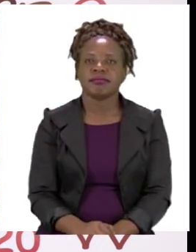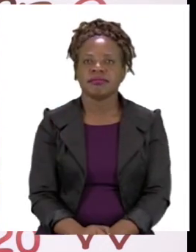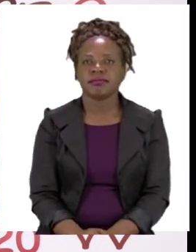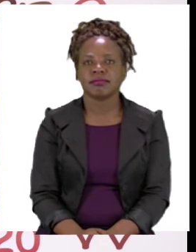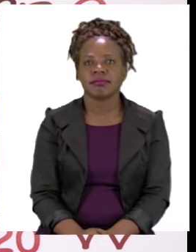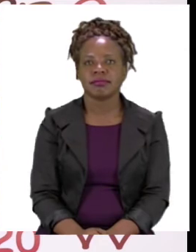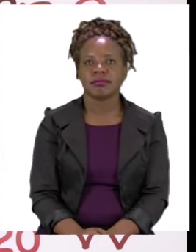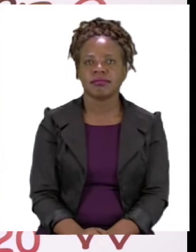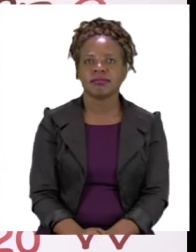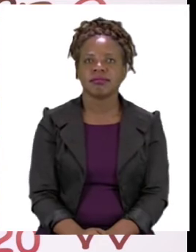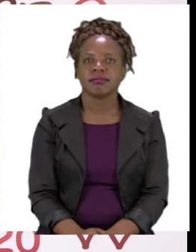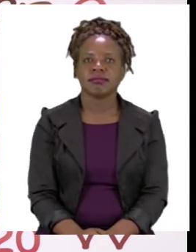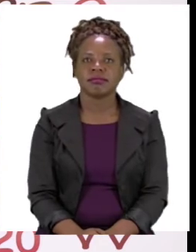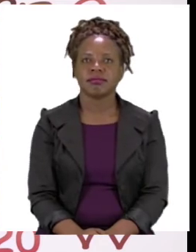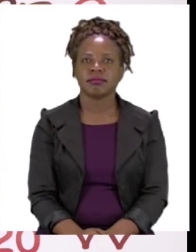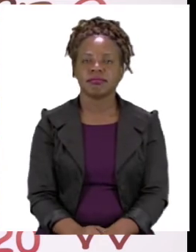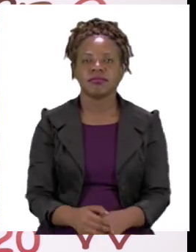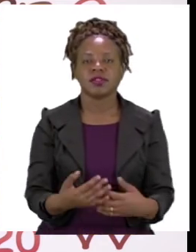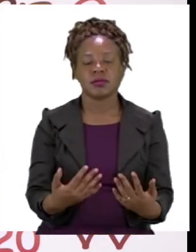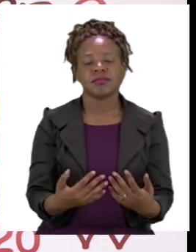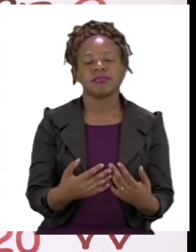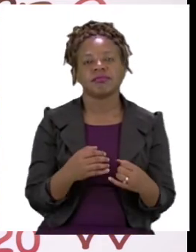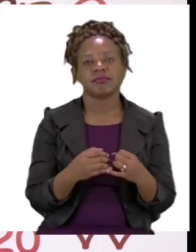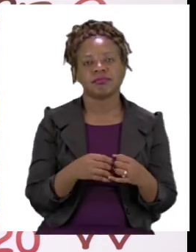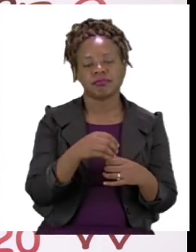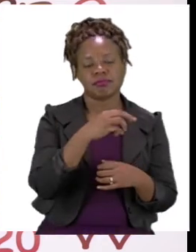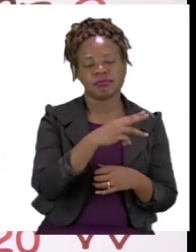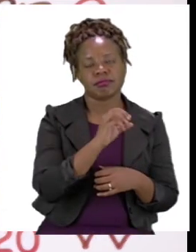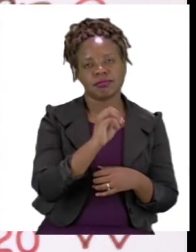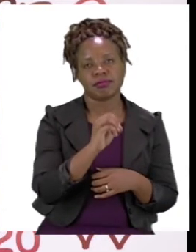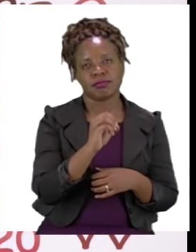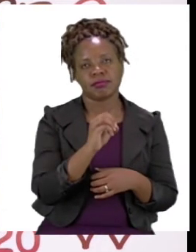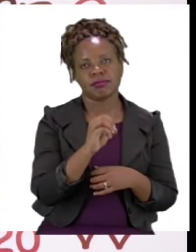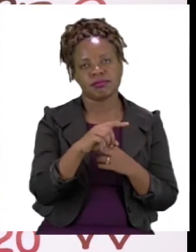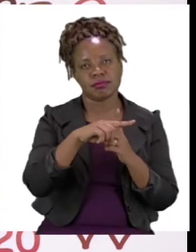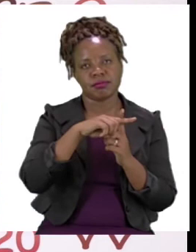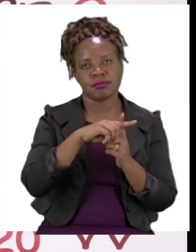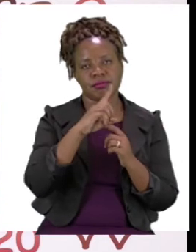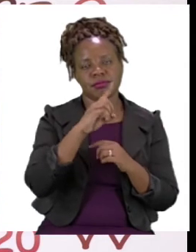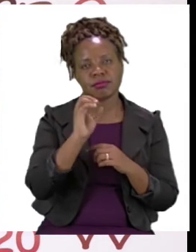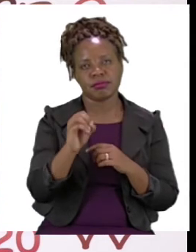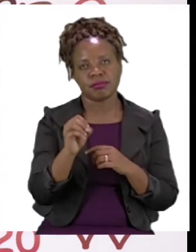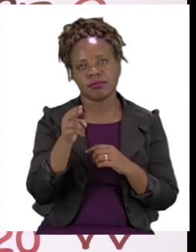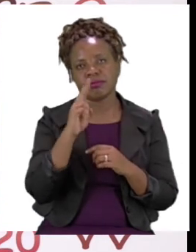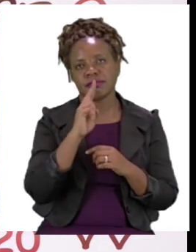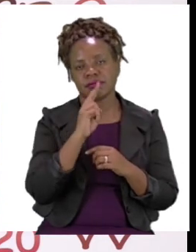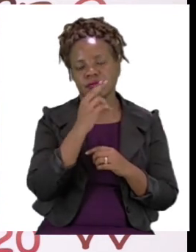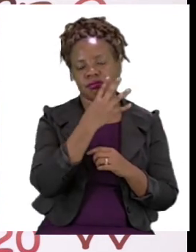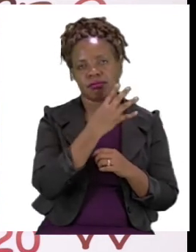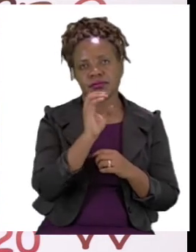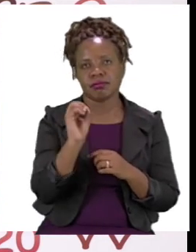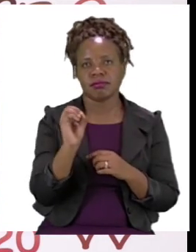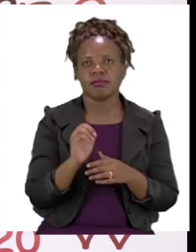Now our sum says 30 plus 10 equals 40.